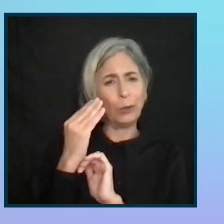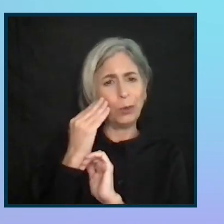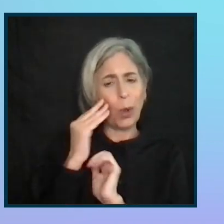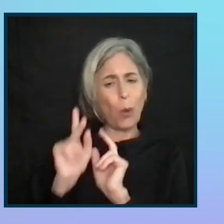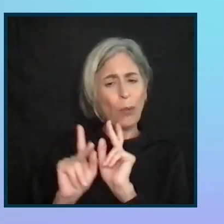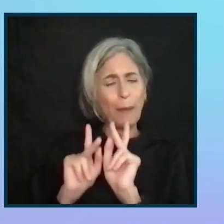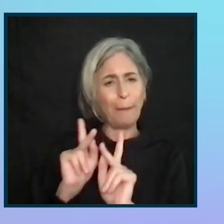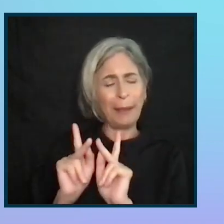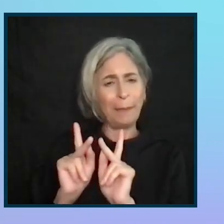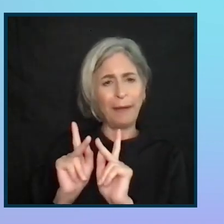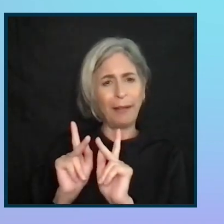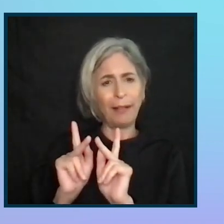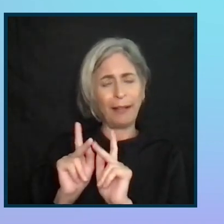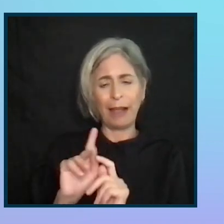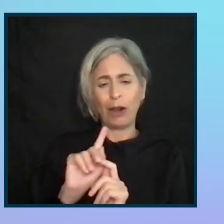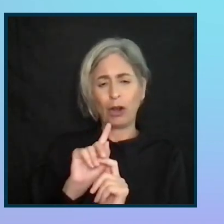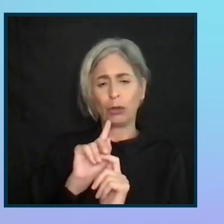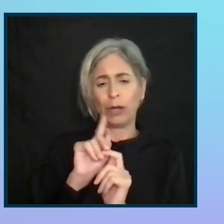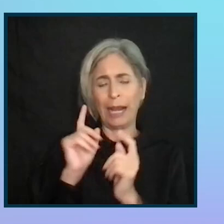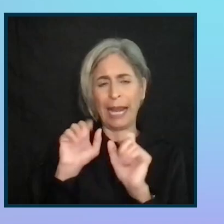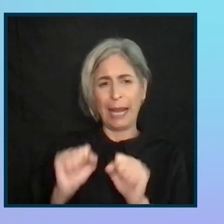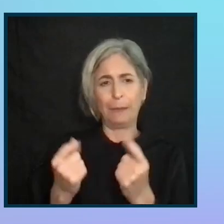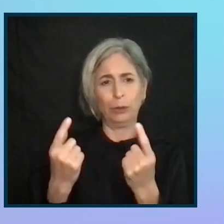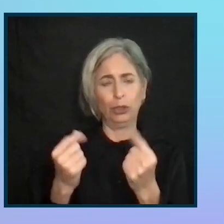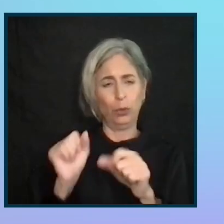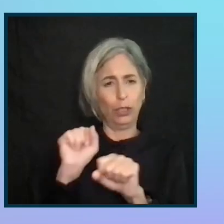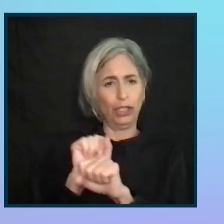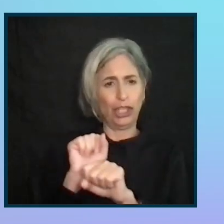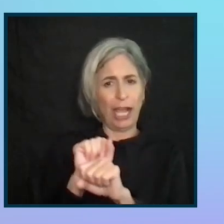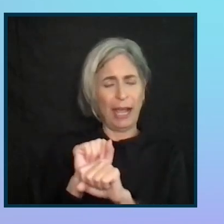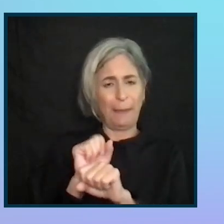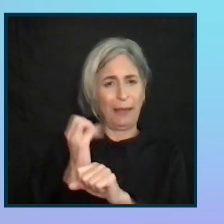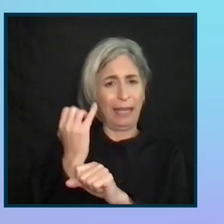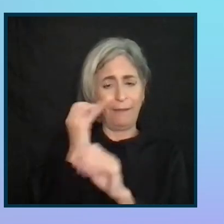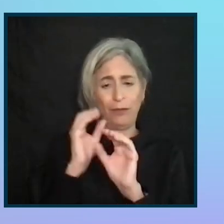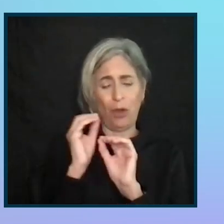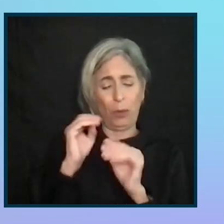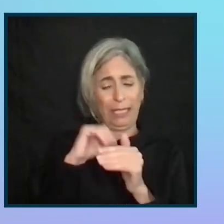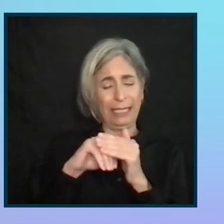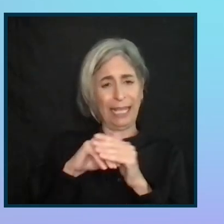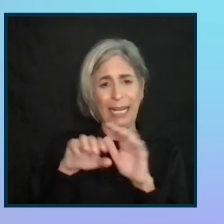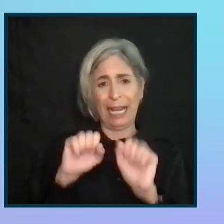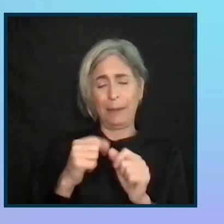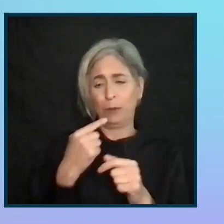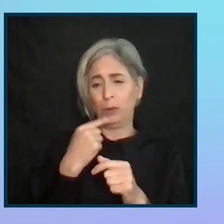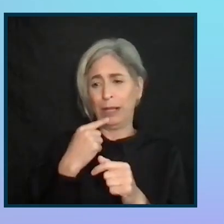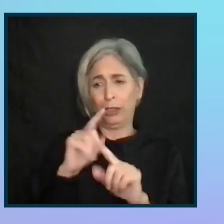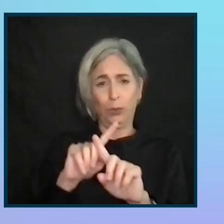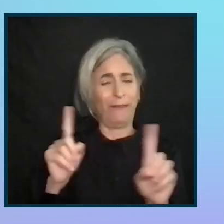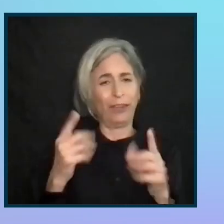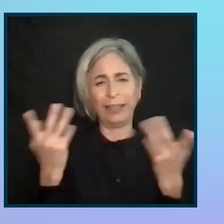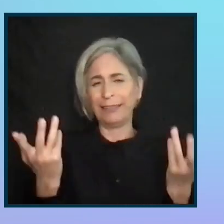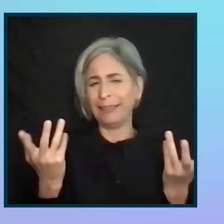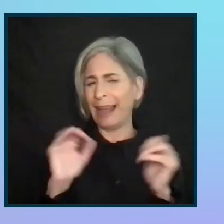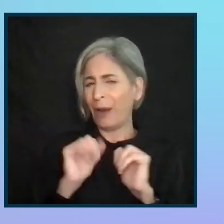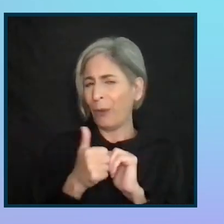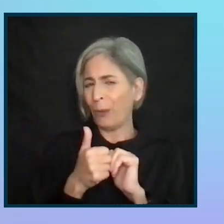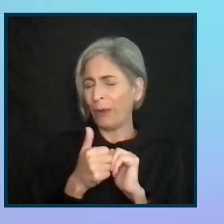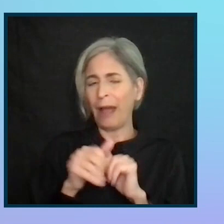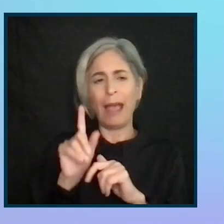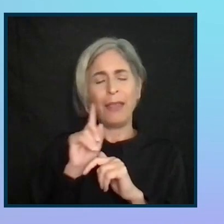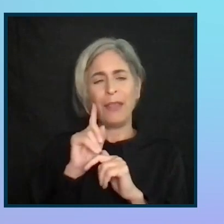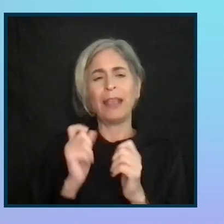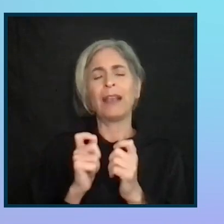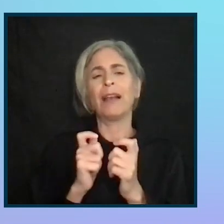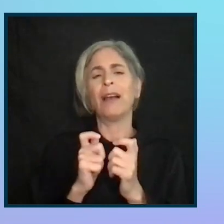you're getting in are actually able to do the job if you have nobody on the inside who's able to tell you otherwise? I think a lot